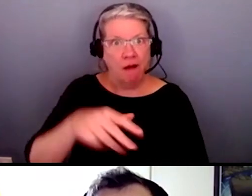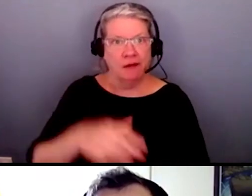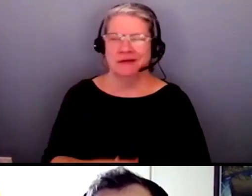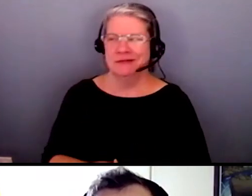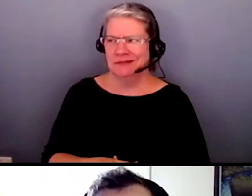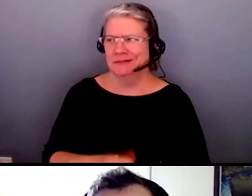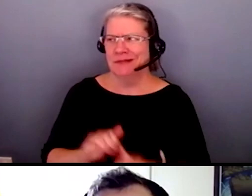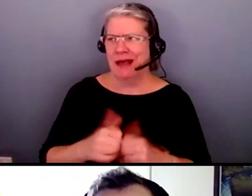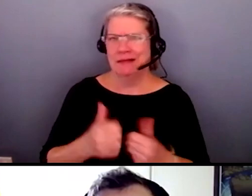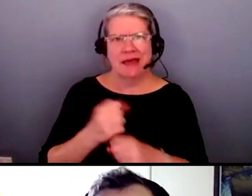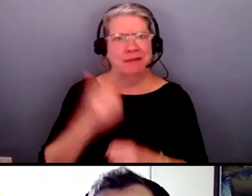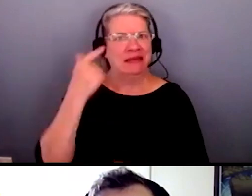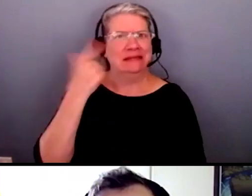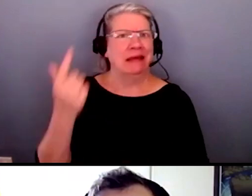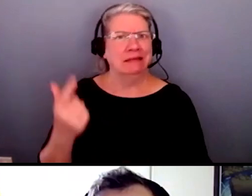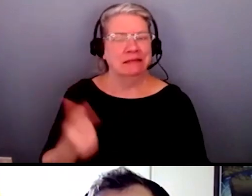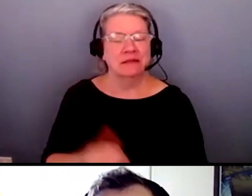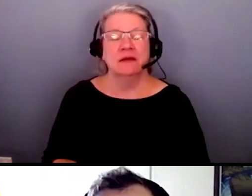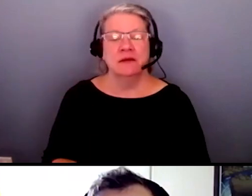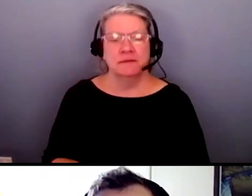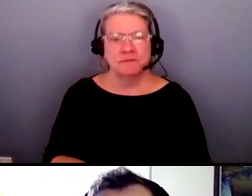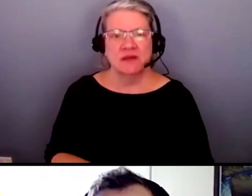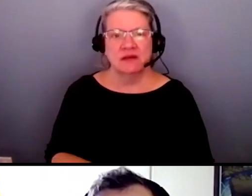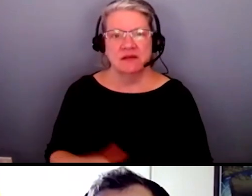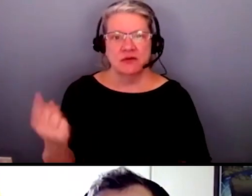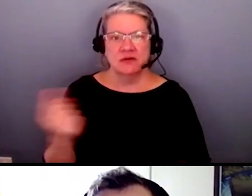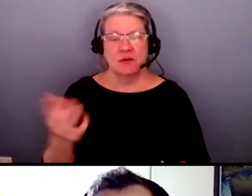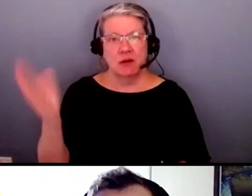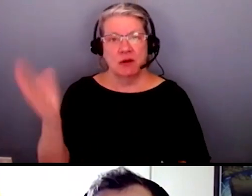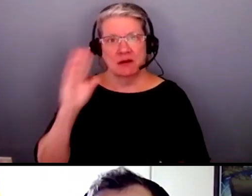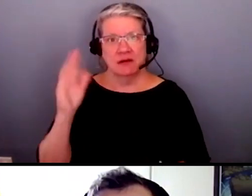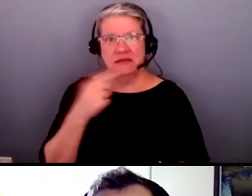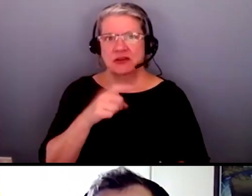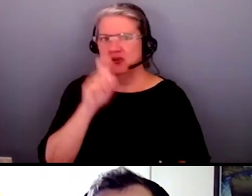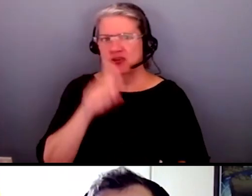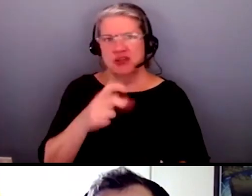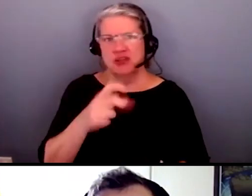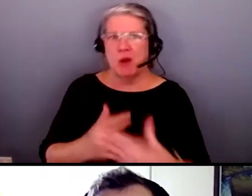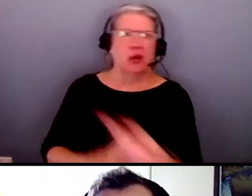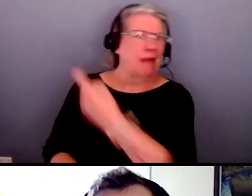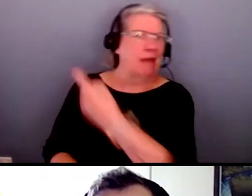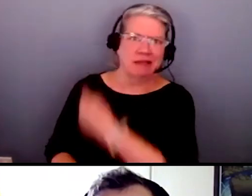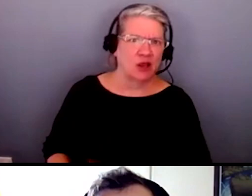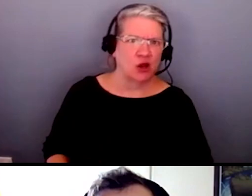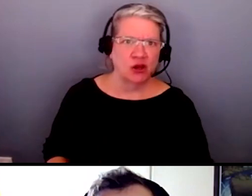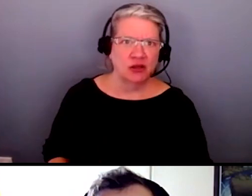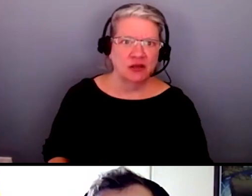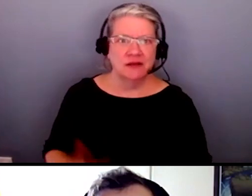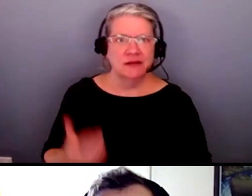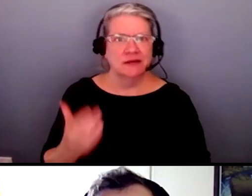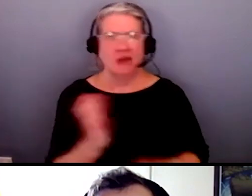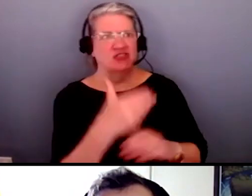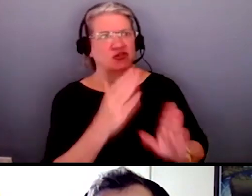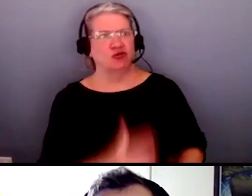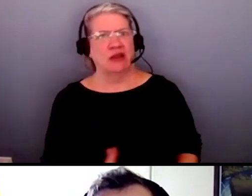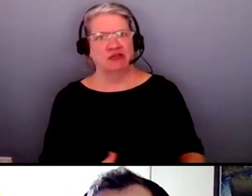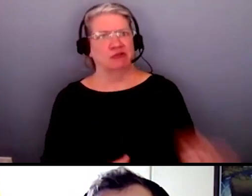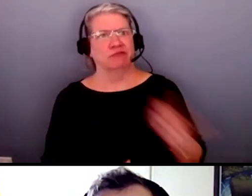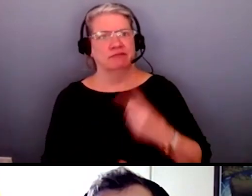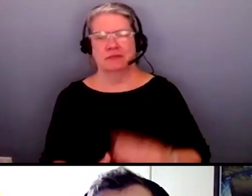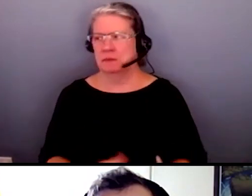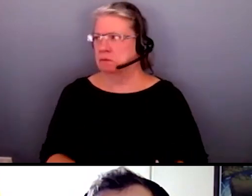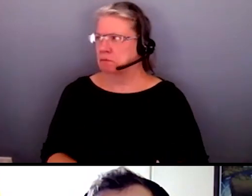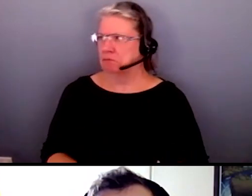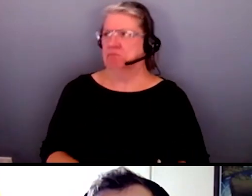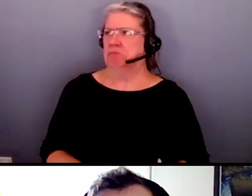any sense and someone a long time ago said you should not be parking back there and it was like some stranger you know like i kind of looked at